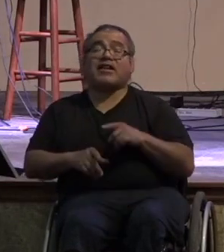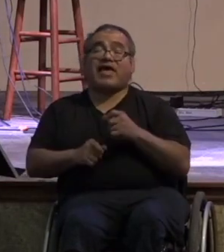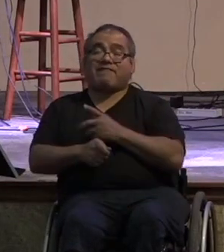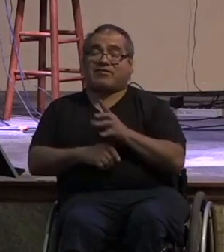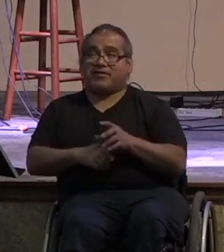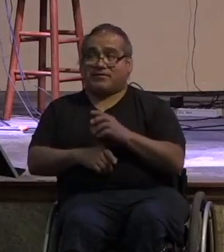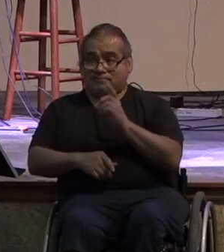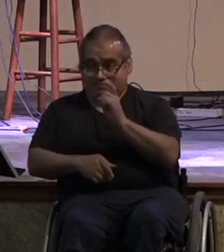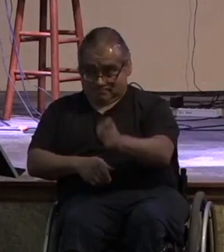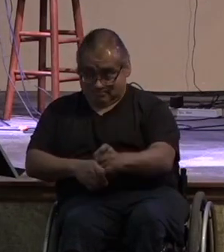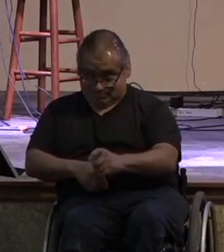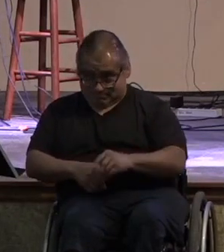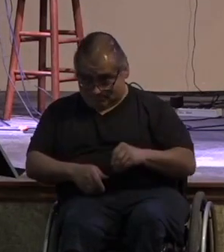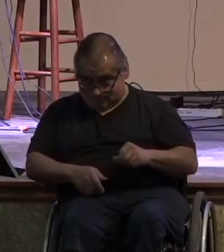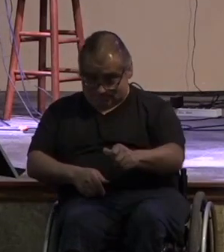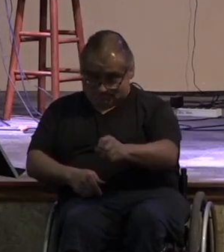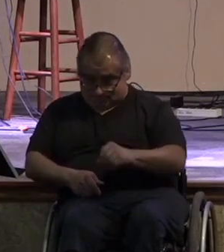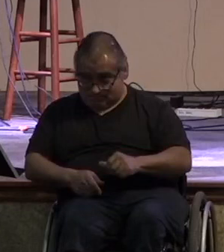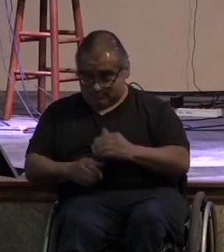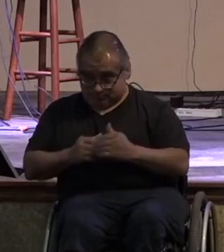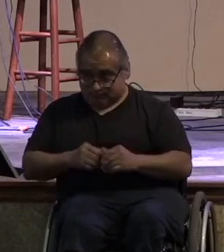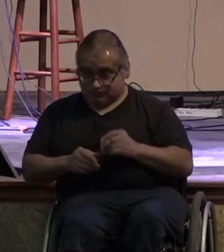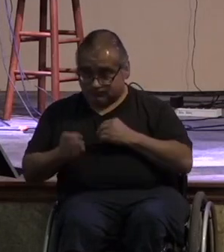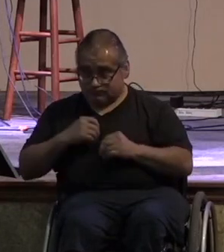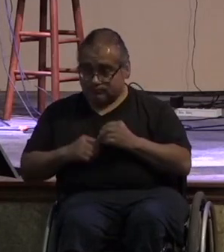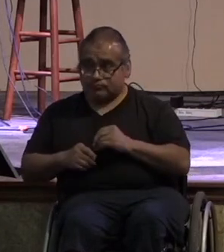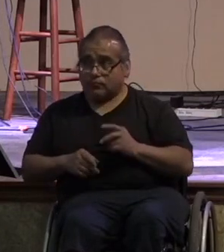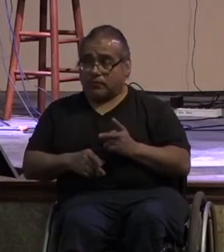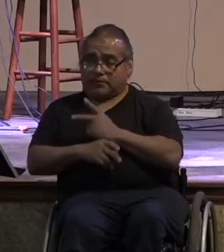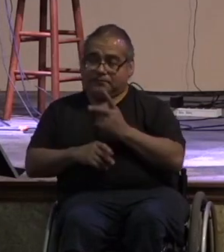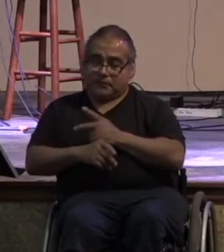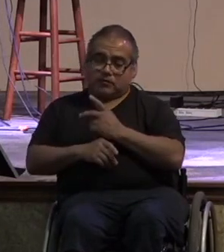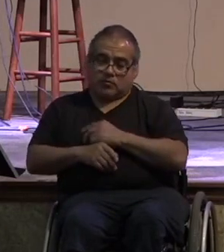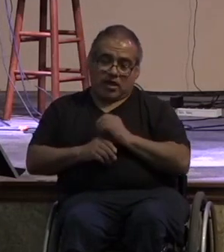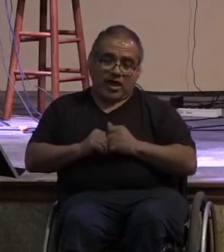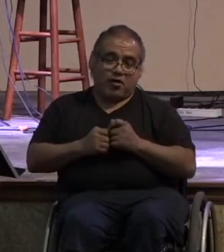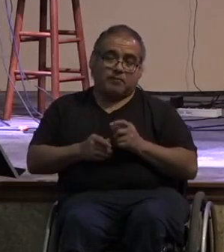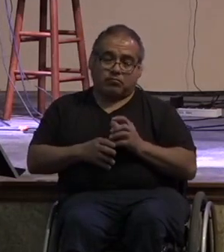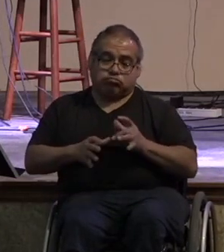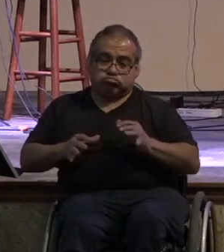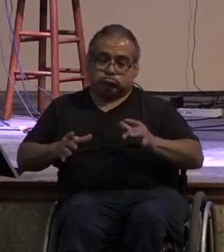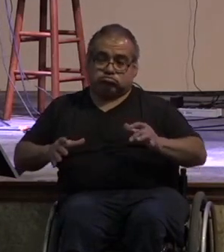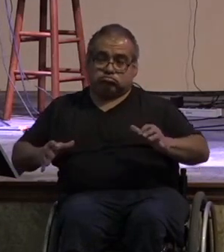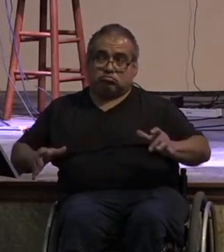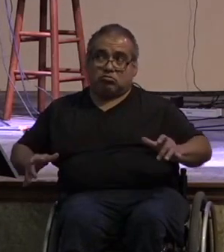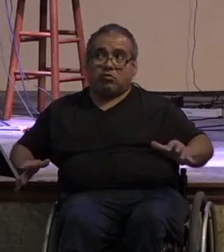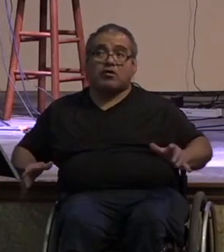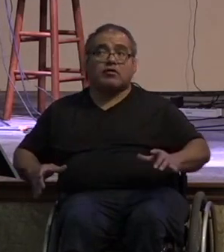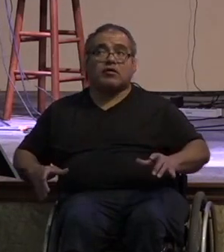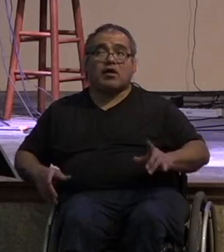the seed to the sower and bread for food will supply and multiply your seed for sowing and increase the harvest of your righteousness